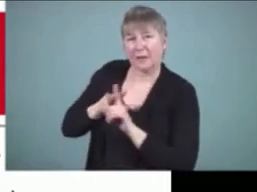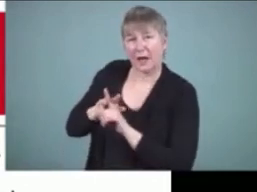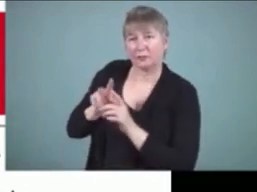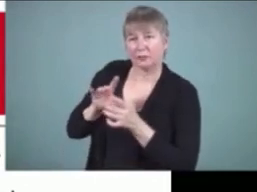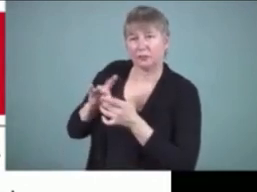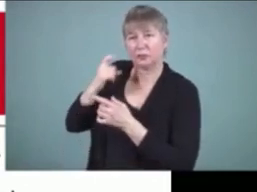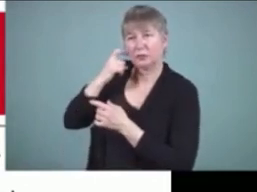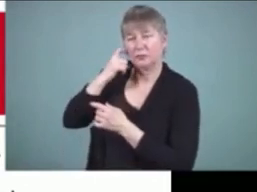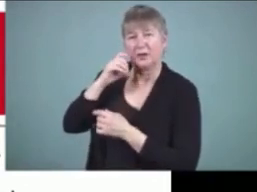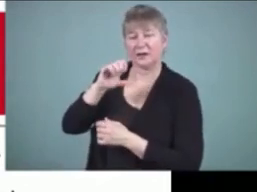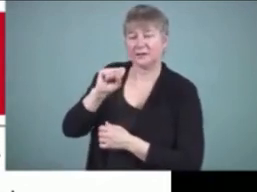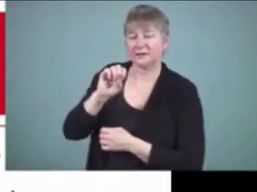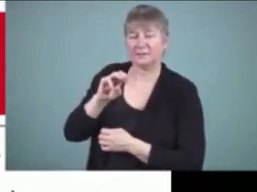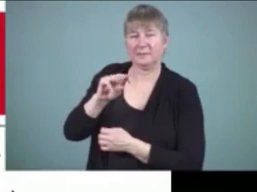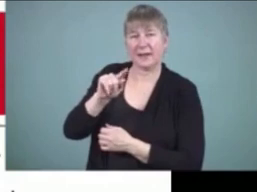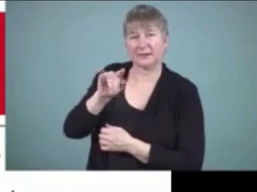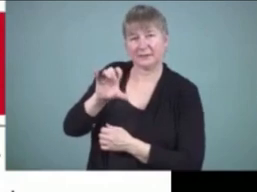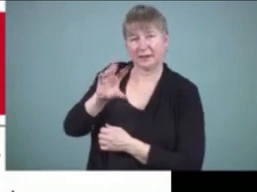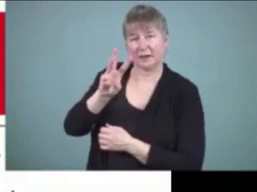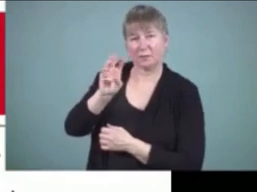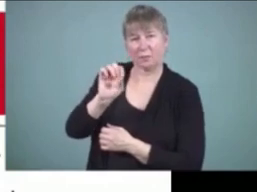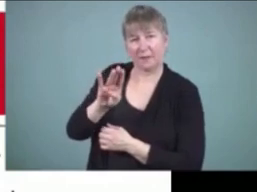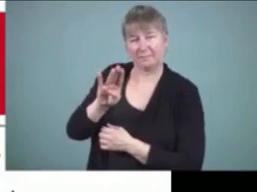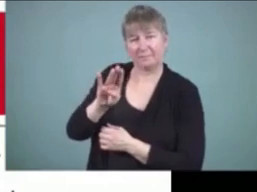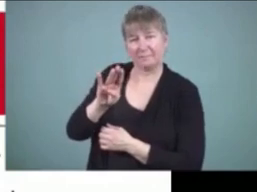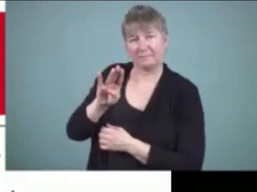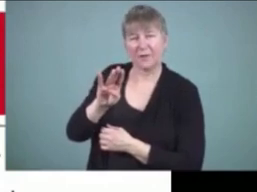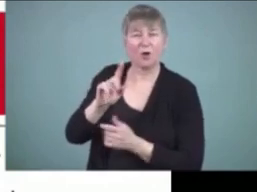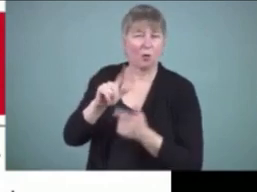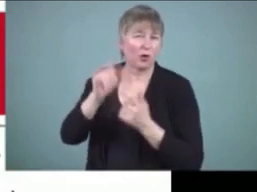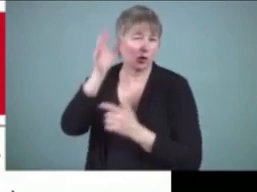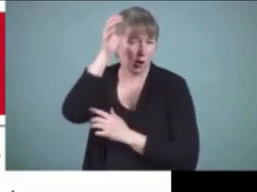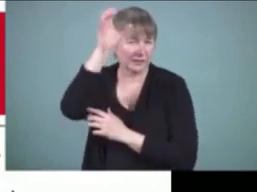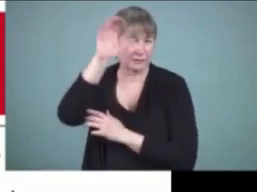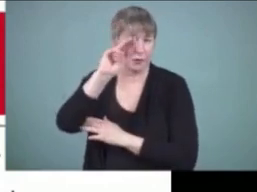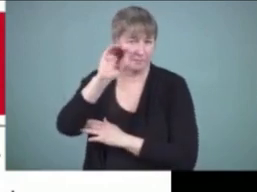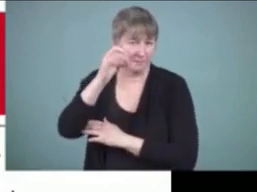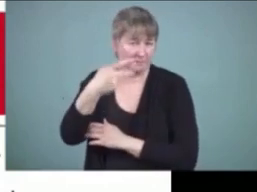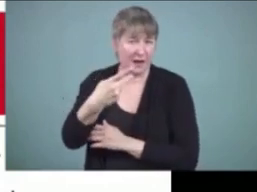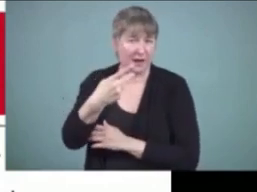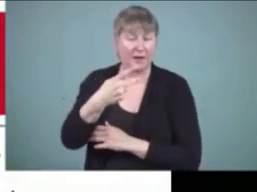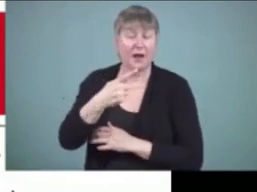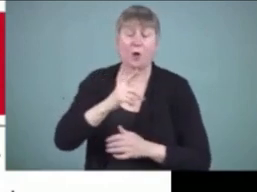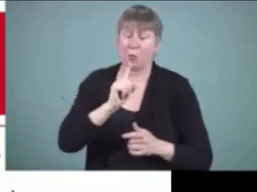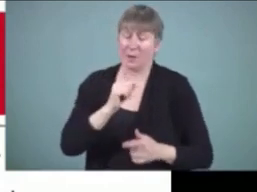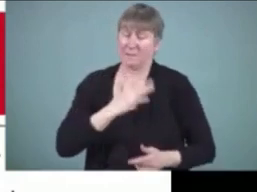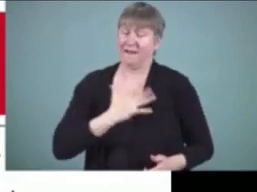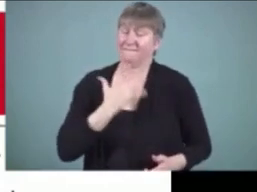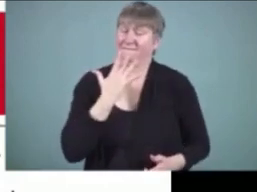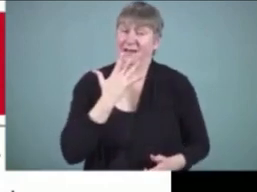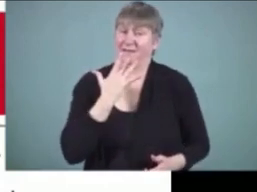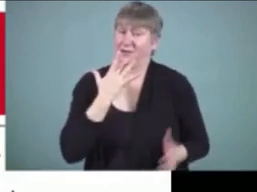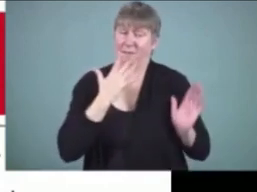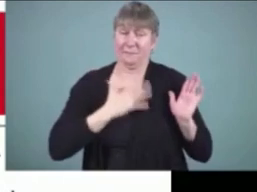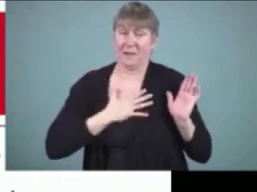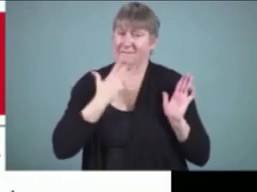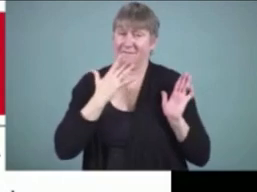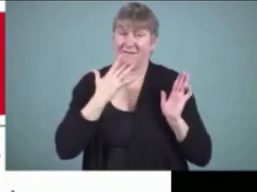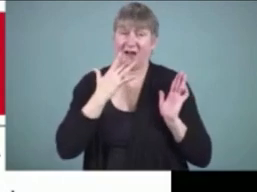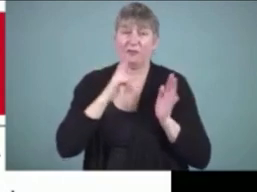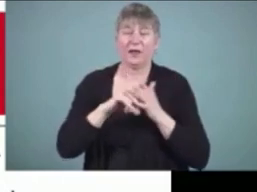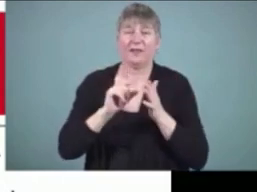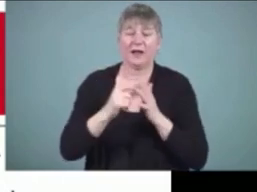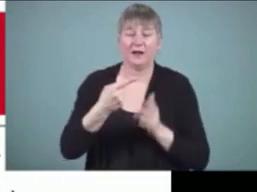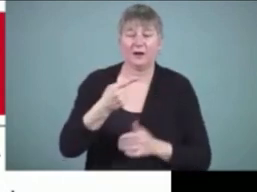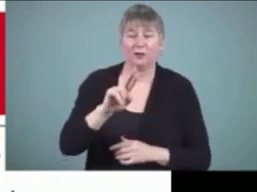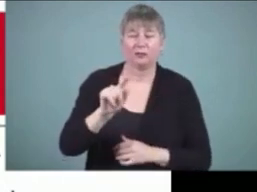semantic webs or conceptual maps are one of my favorite tools for doing writing planning which are graphic organizers i'm sure